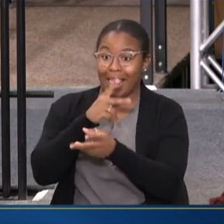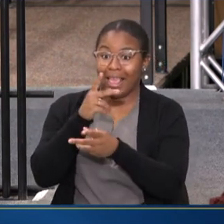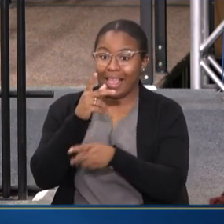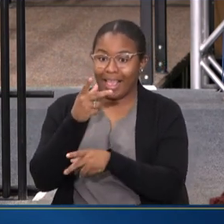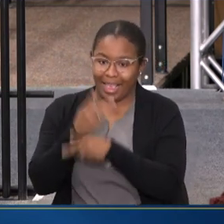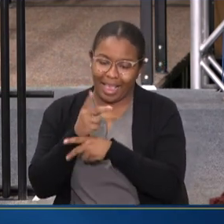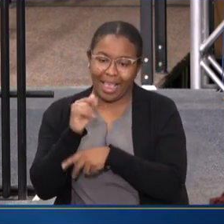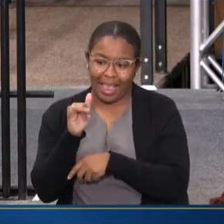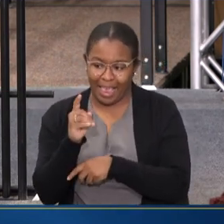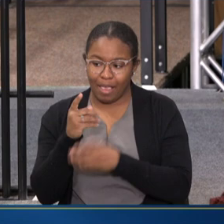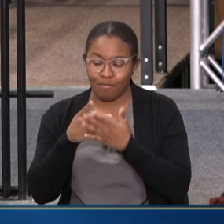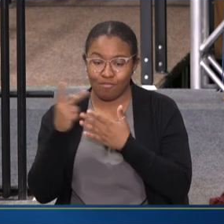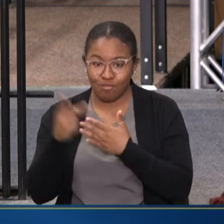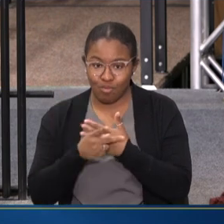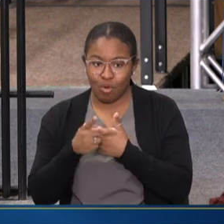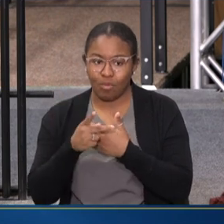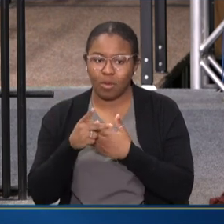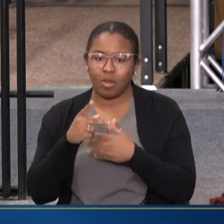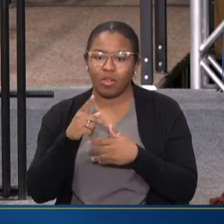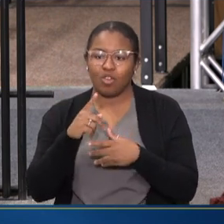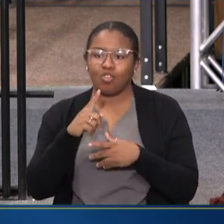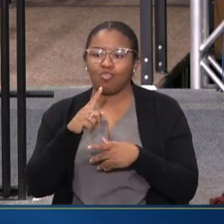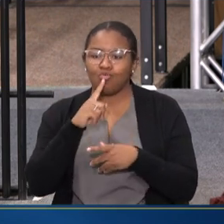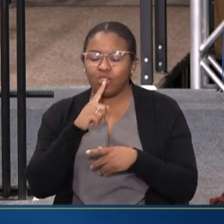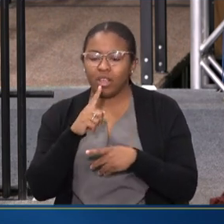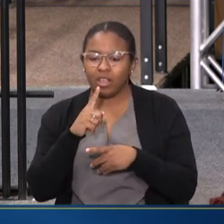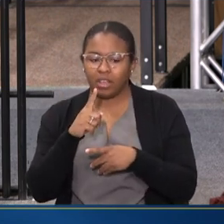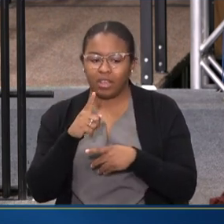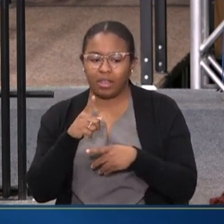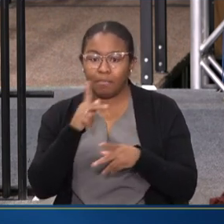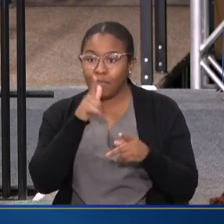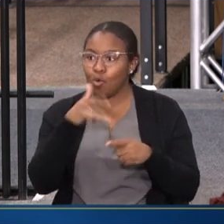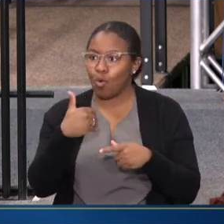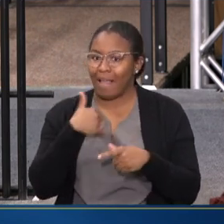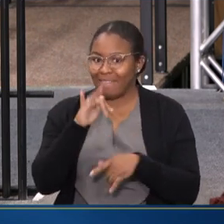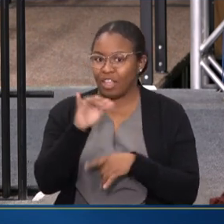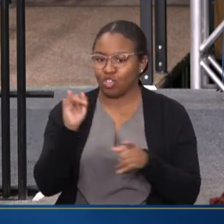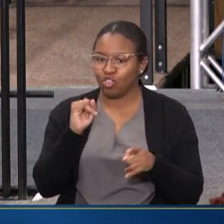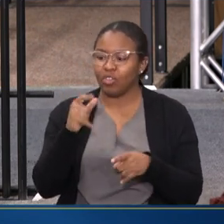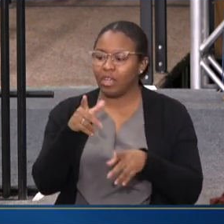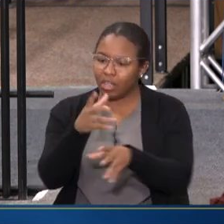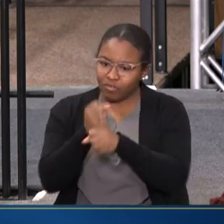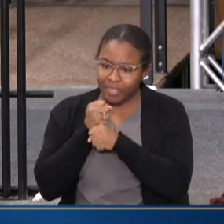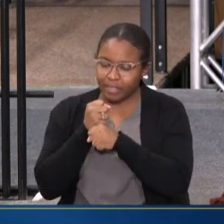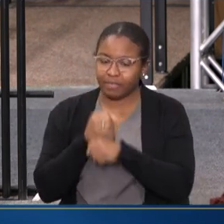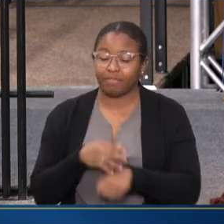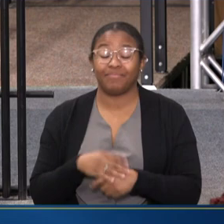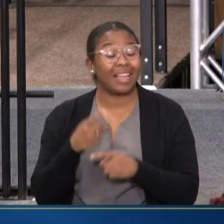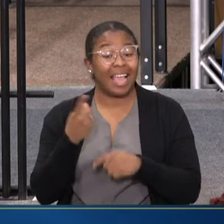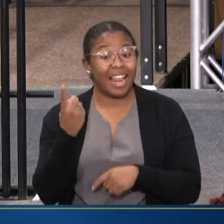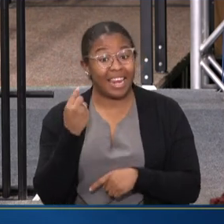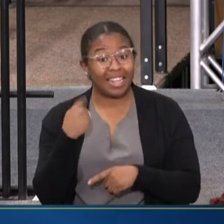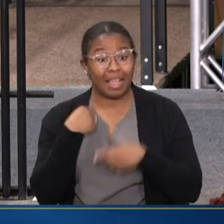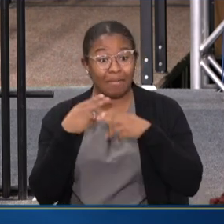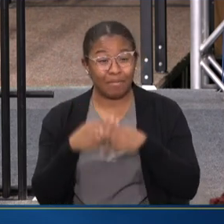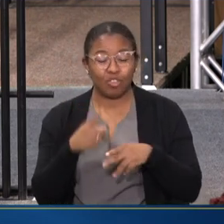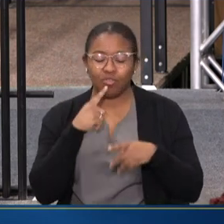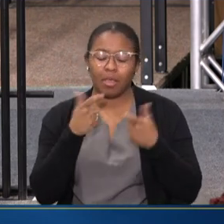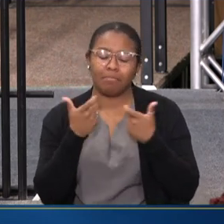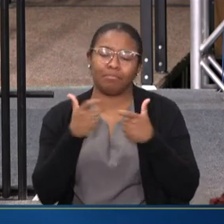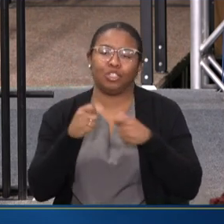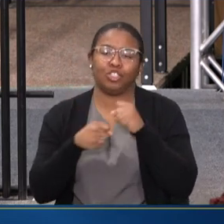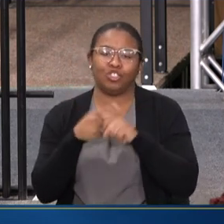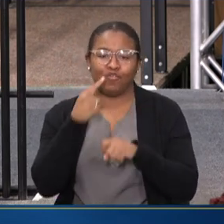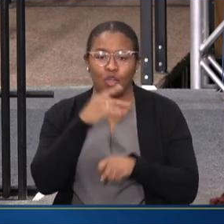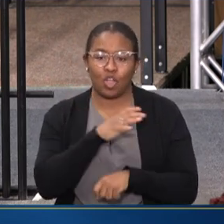GET TO MEDICAID ENROLLEES. AND THEN LAST YEAR, AS I MENTIONED, WAS A HUGE YEAR FOR CONGRESS